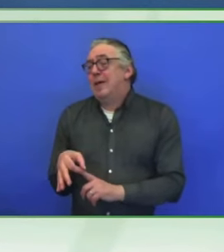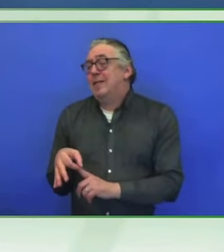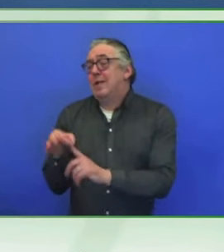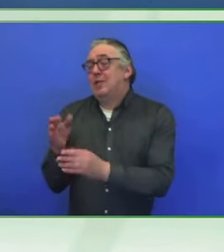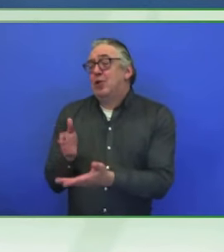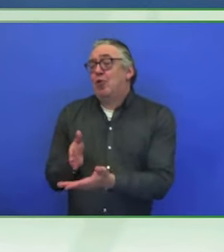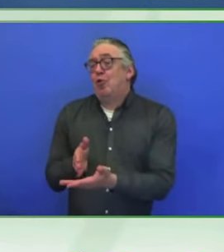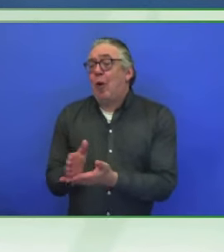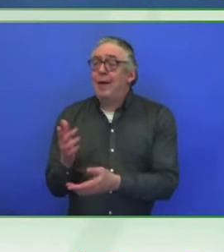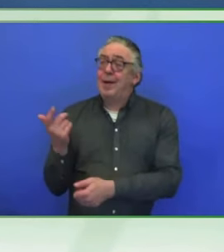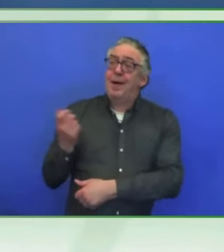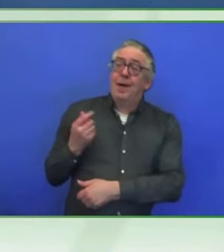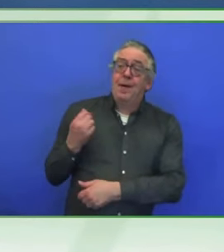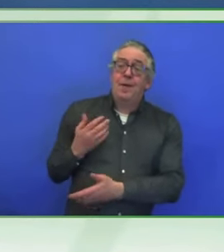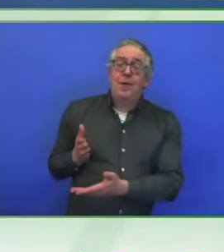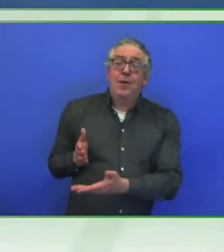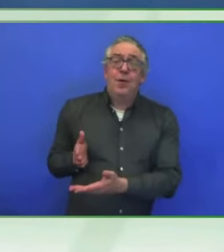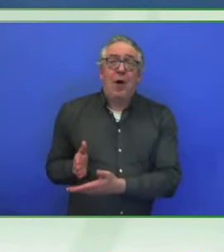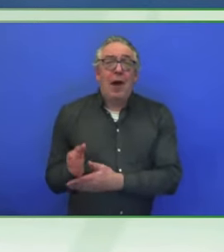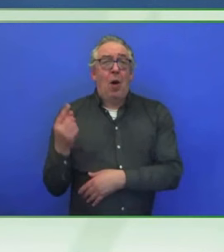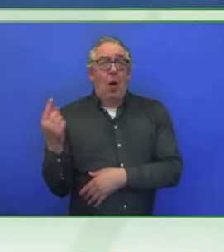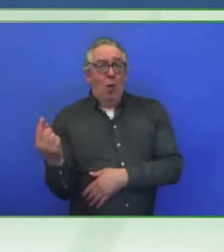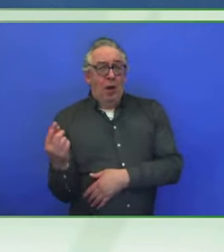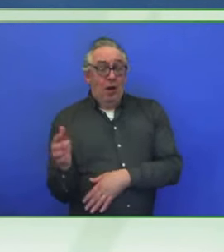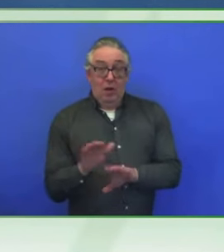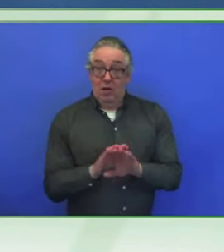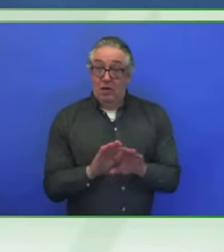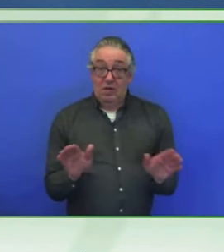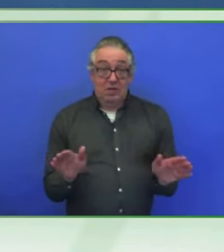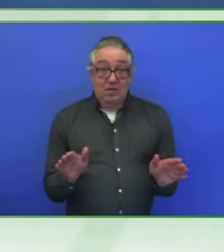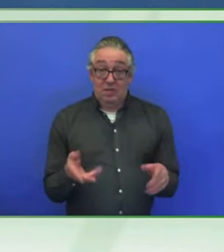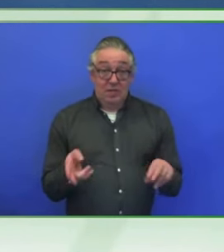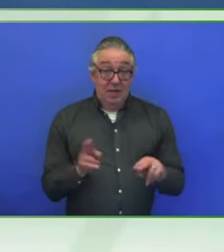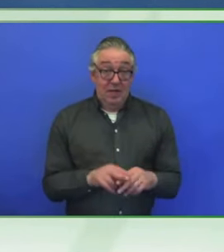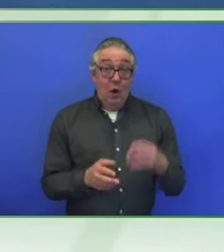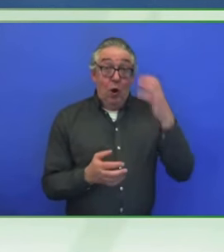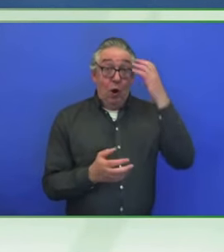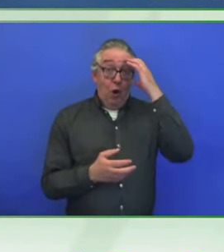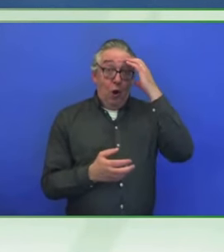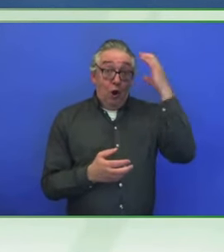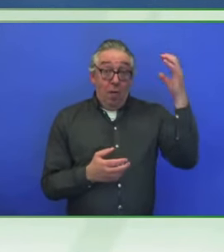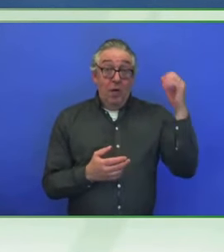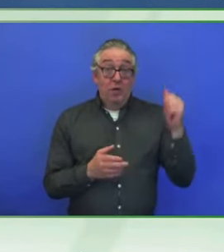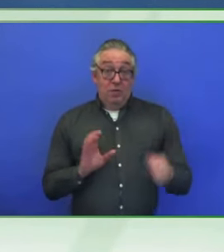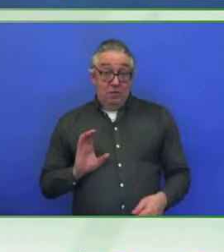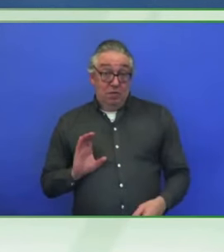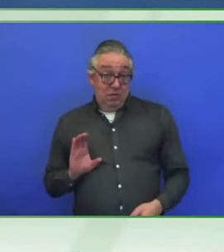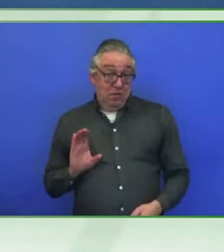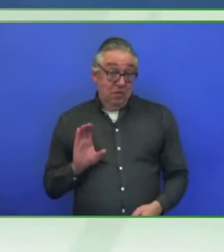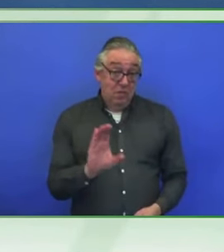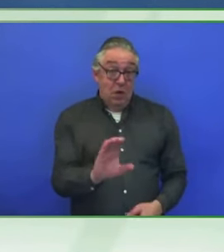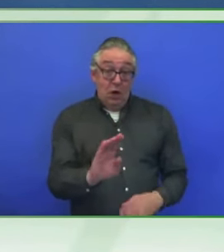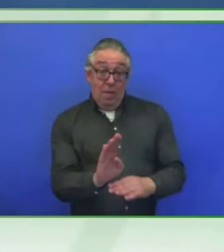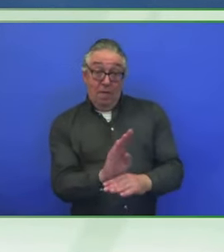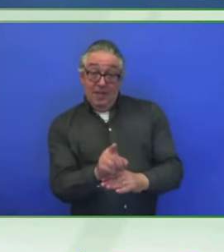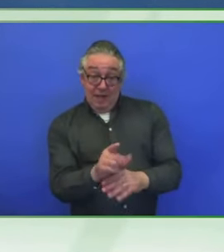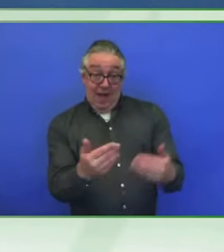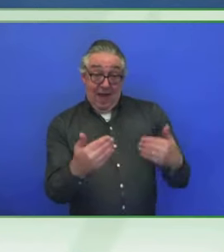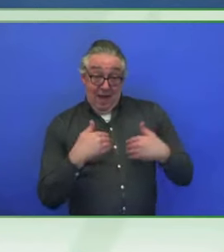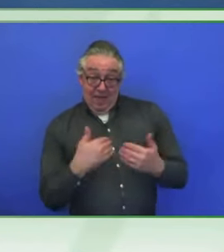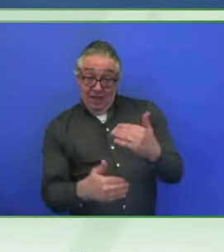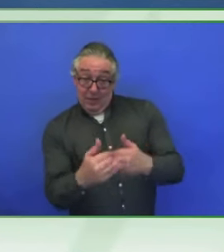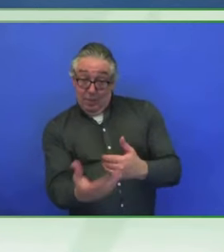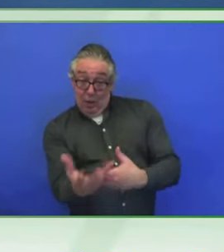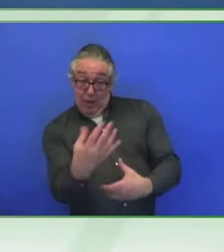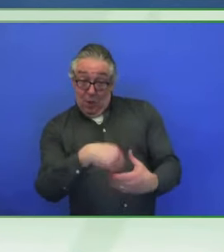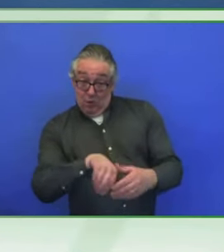talk about preferential contracting to some businesses which are disability inclusive, we are not just talking about